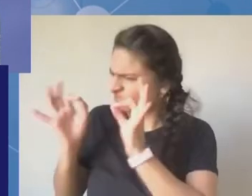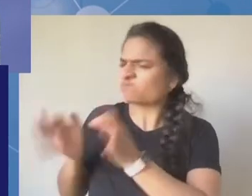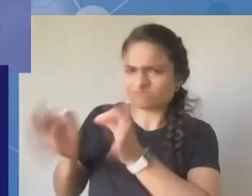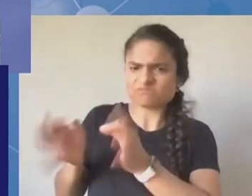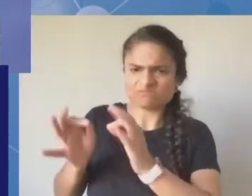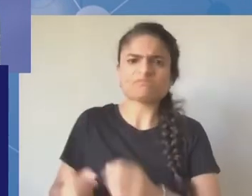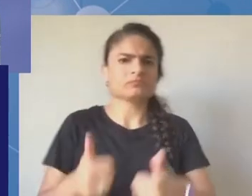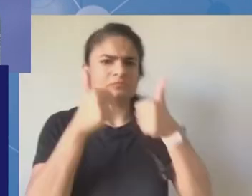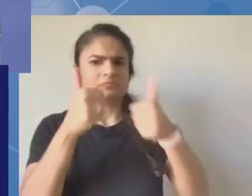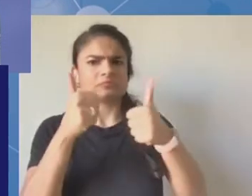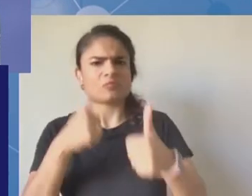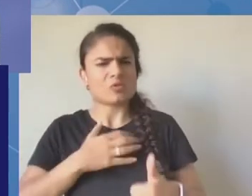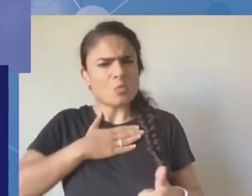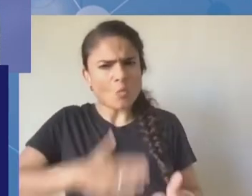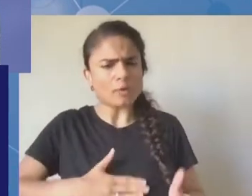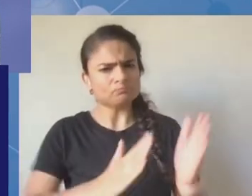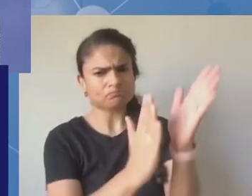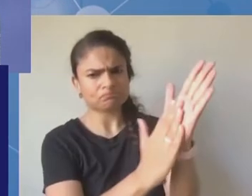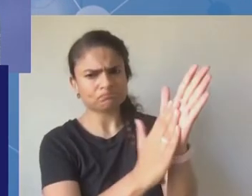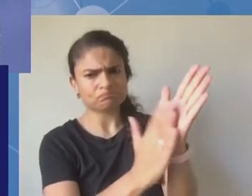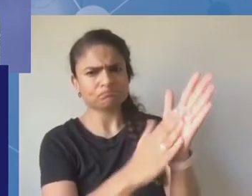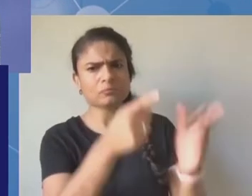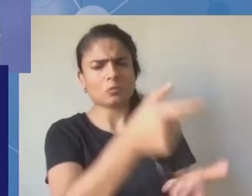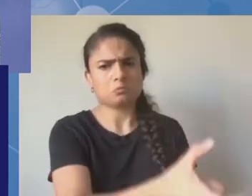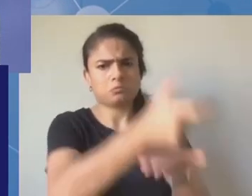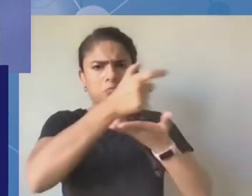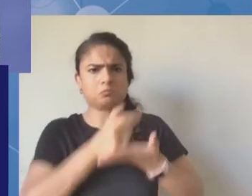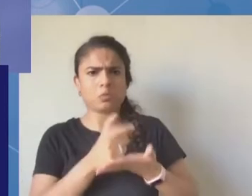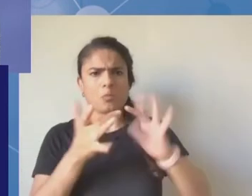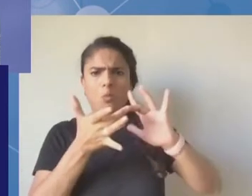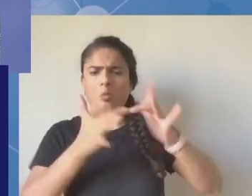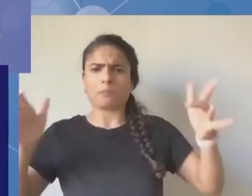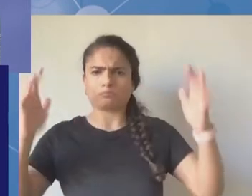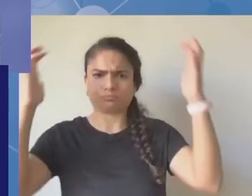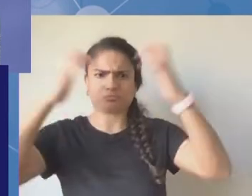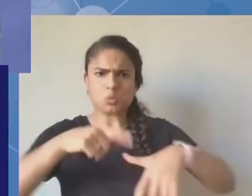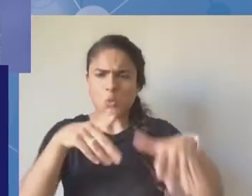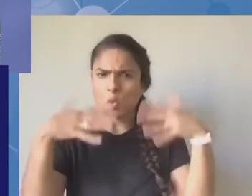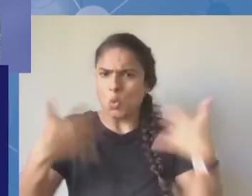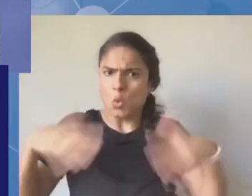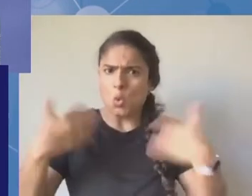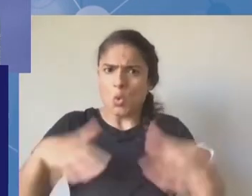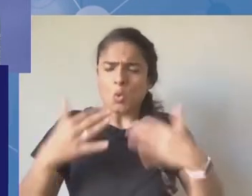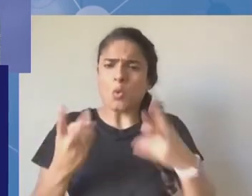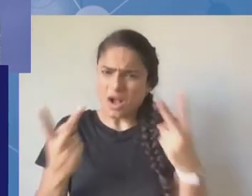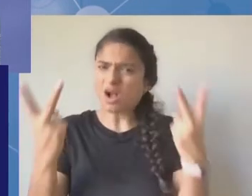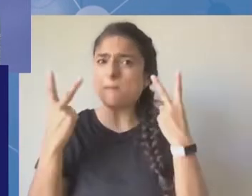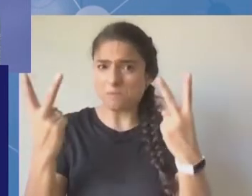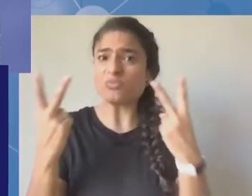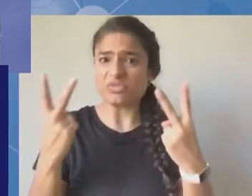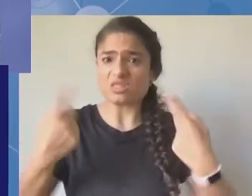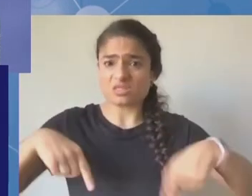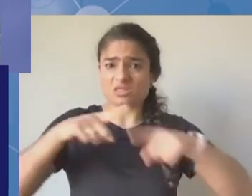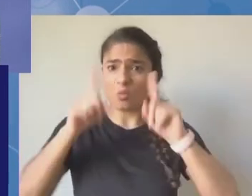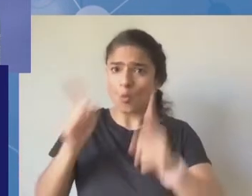2017, at the Geneva IGF, there was a main session on shutdowns. And shutdowns are mentioned in this year's